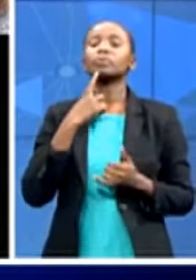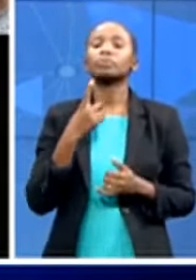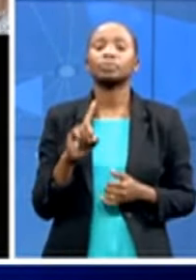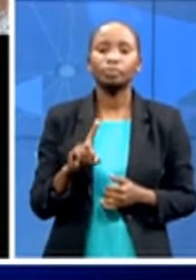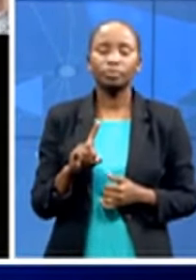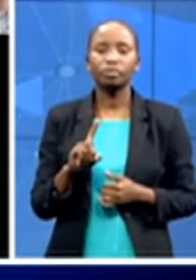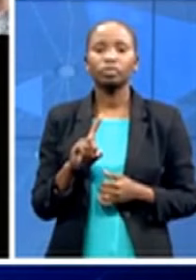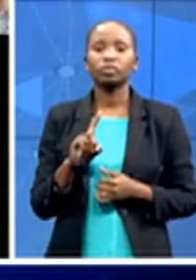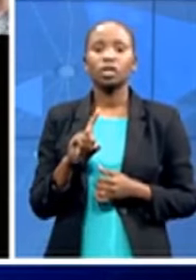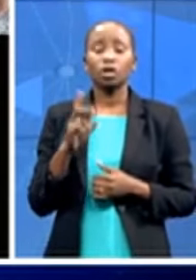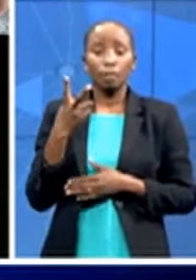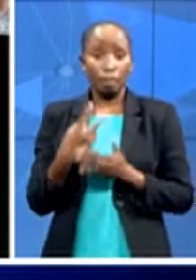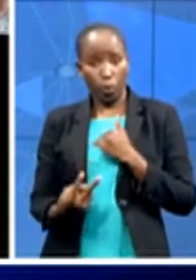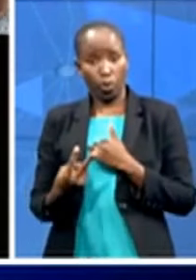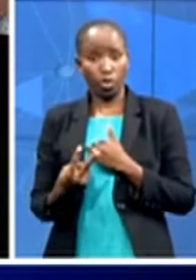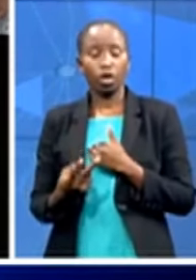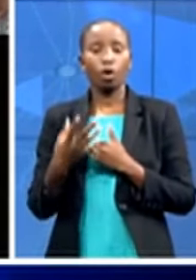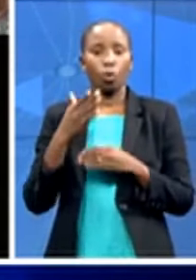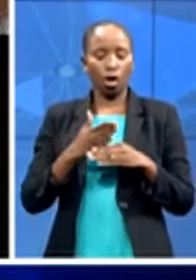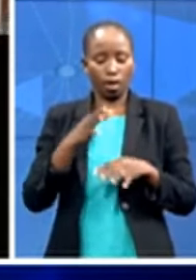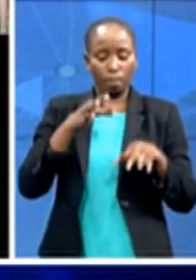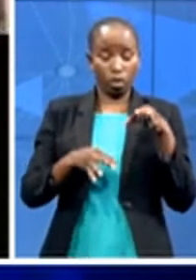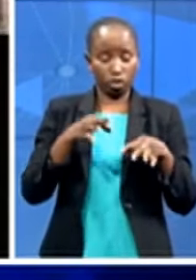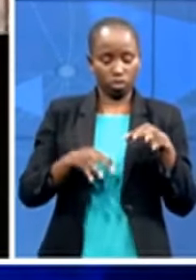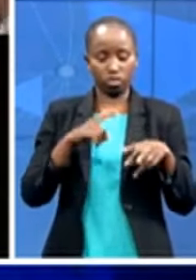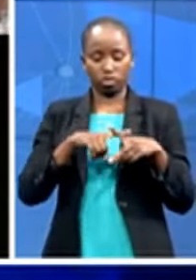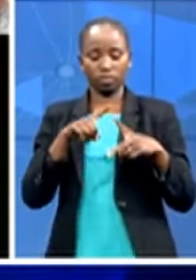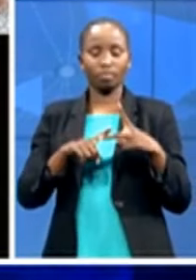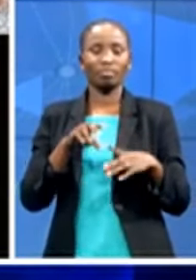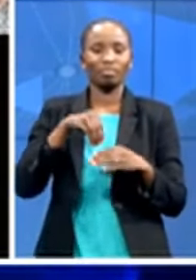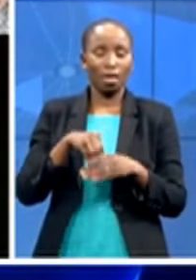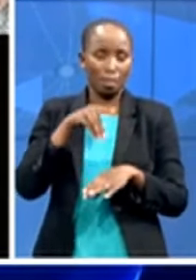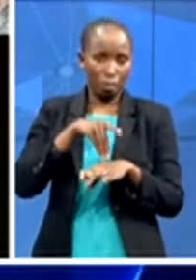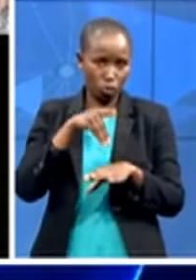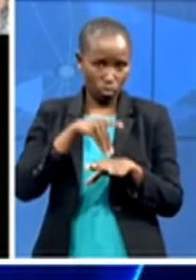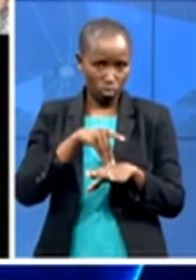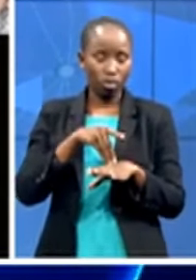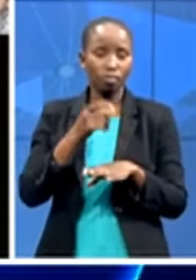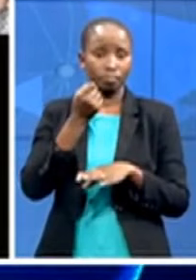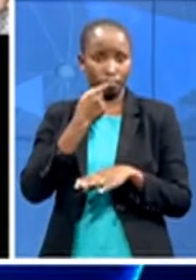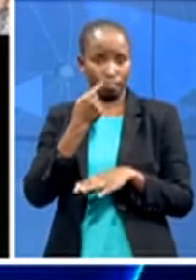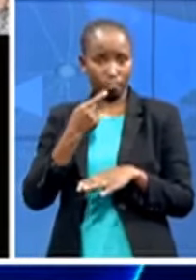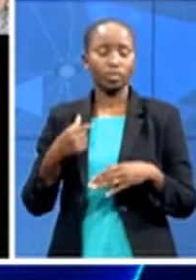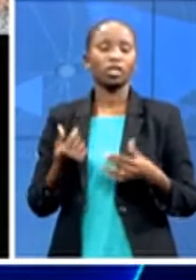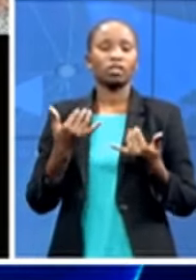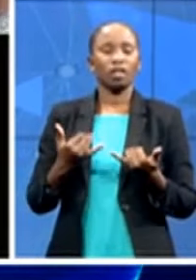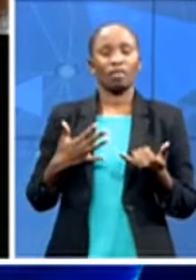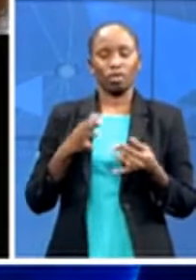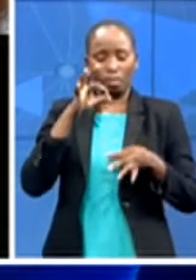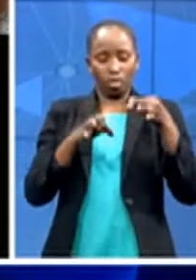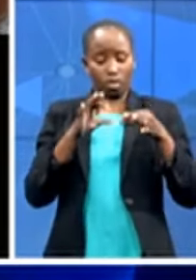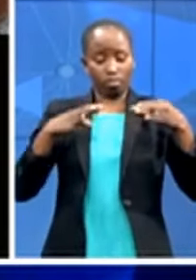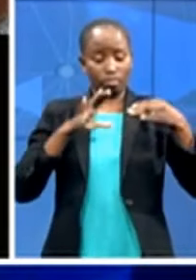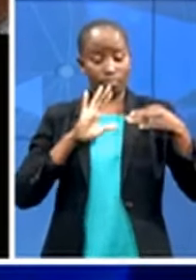and a medical doctor and i just like to start with you on a political level and say that you are one of the names that kept coming